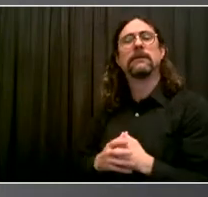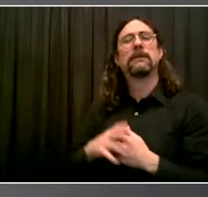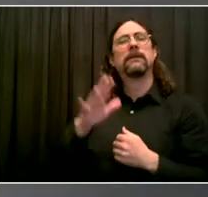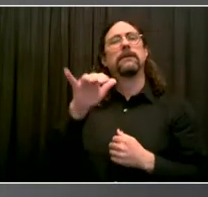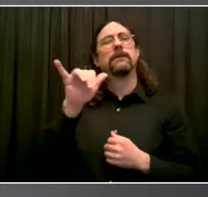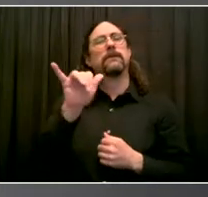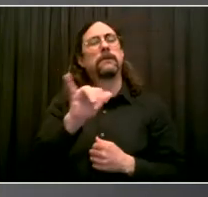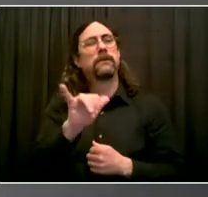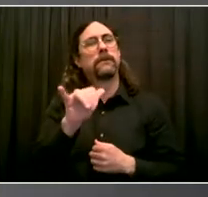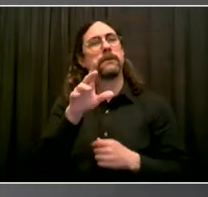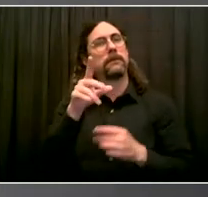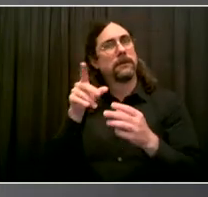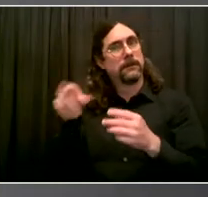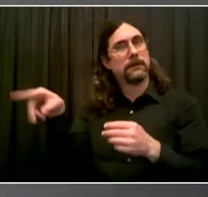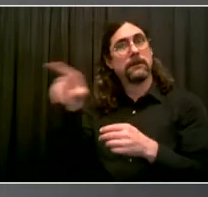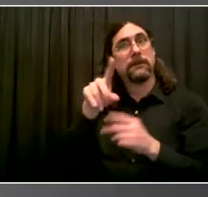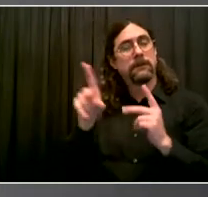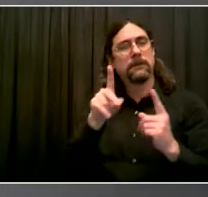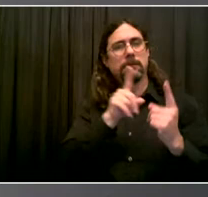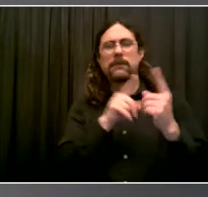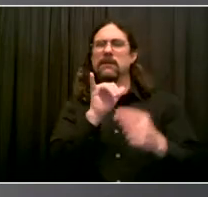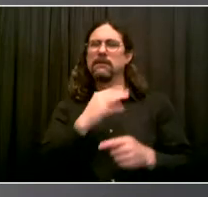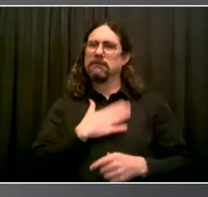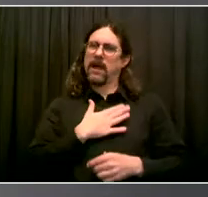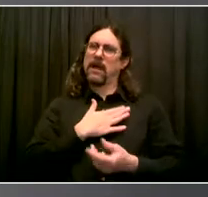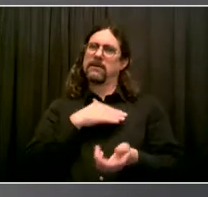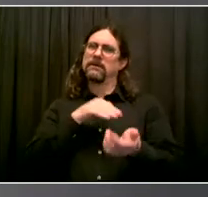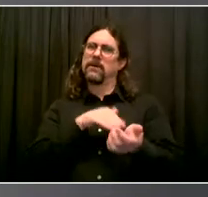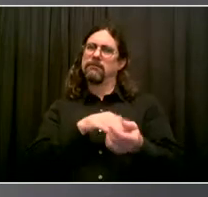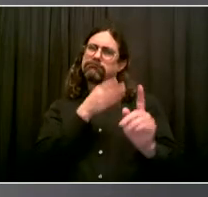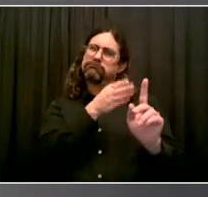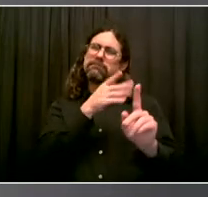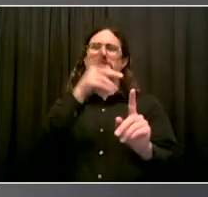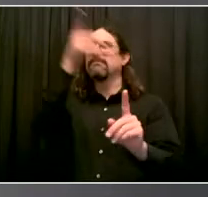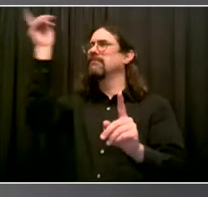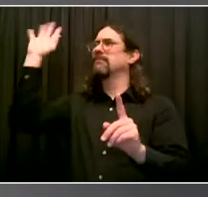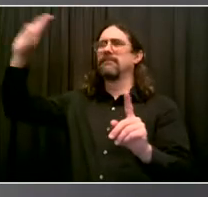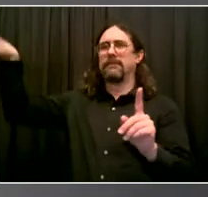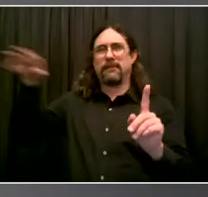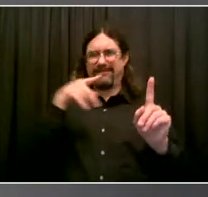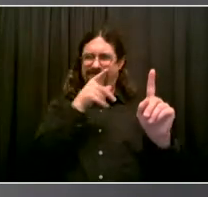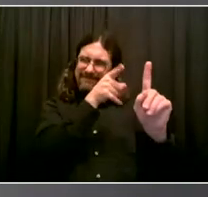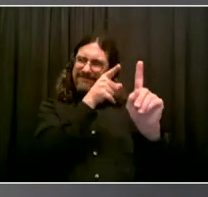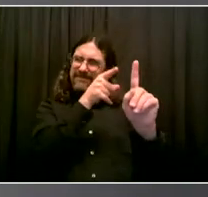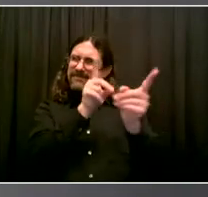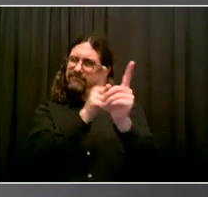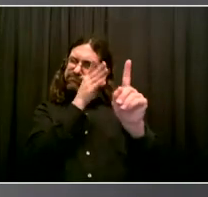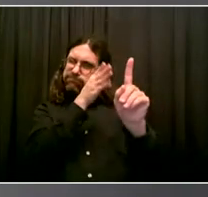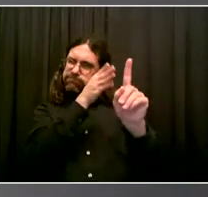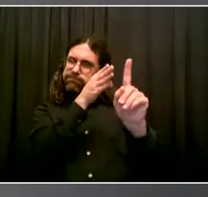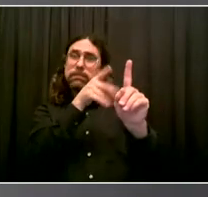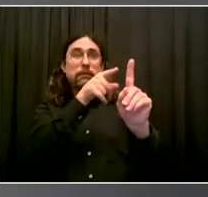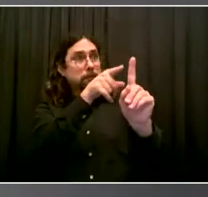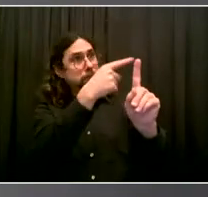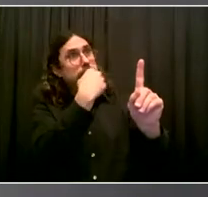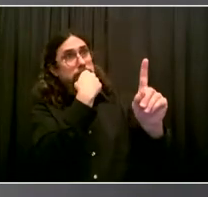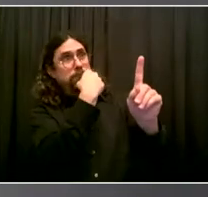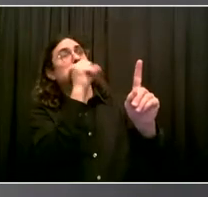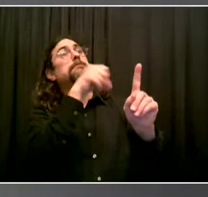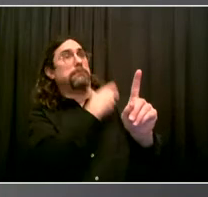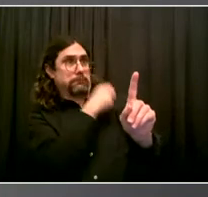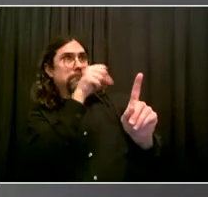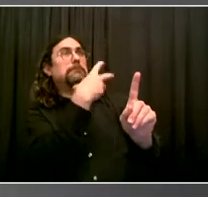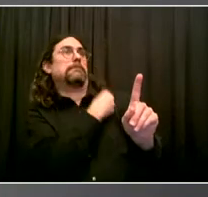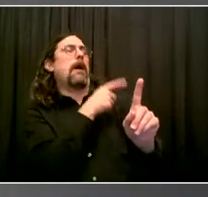me when you're ready. So I think being very open, supporting people where they are is